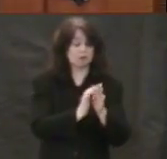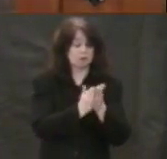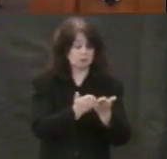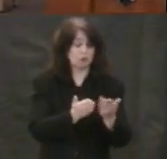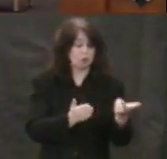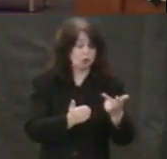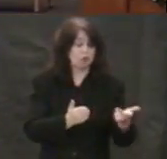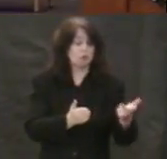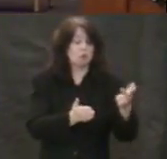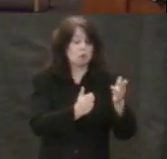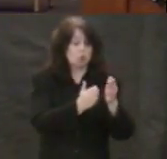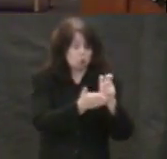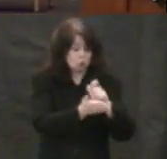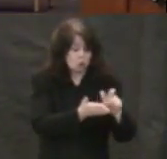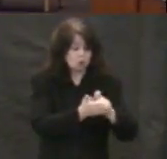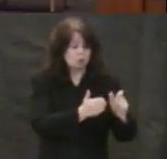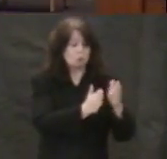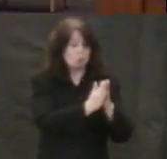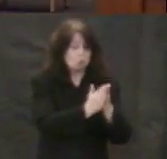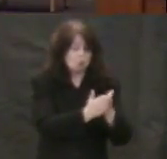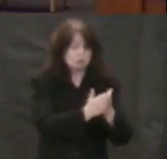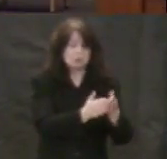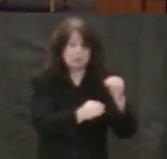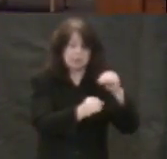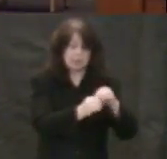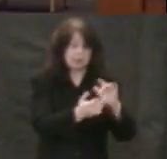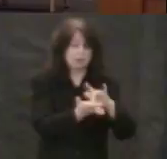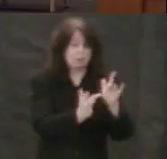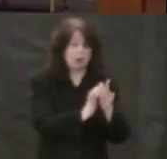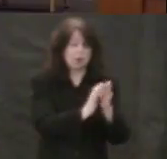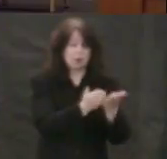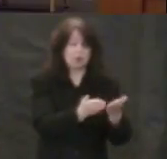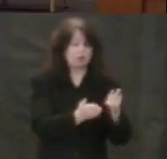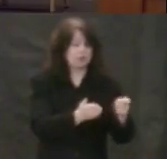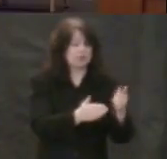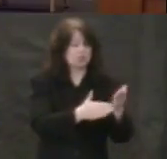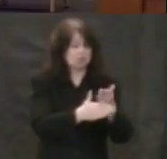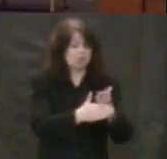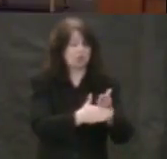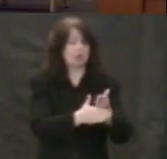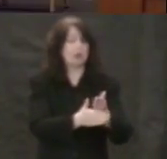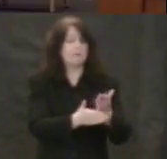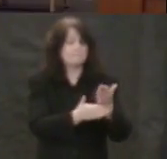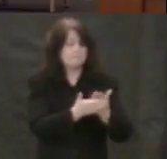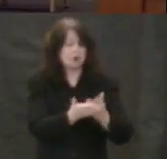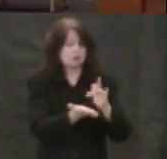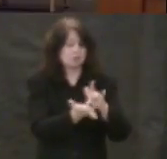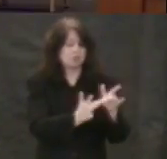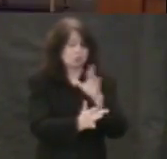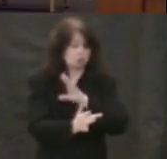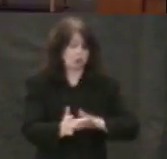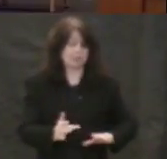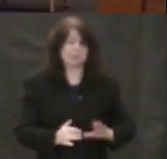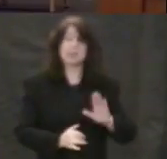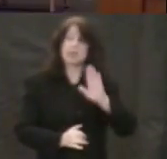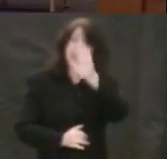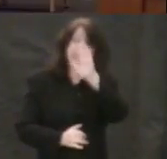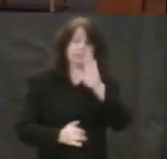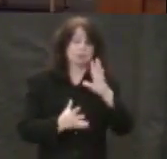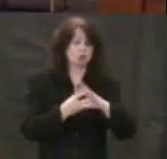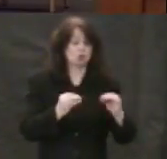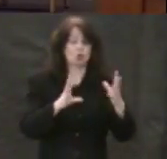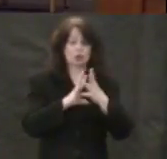that they have used to present part of the story of Jesus Christ. We have oral histories that are